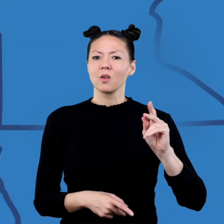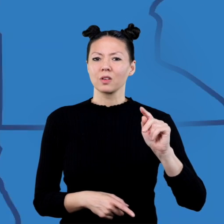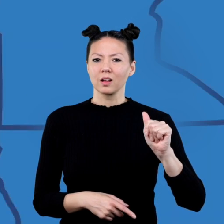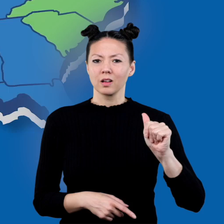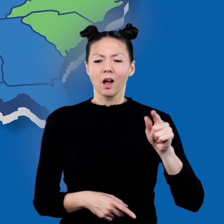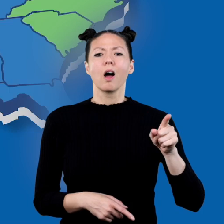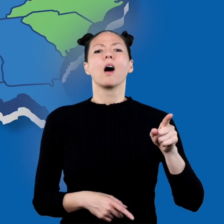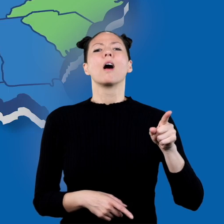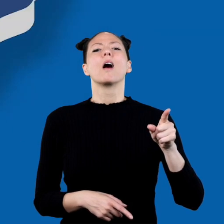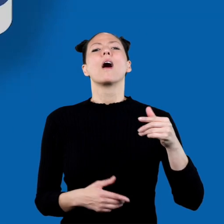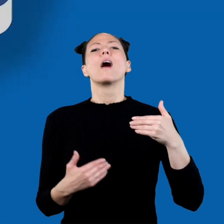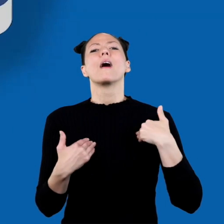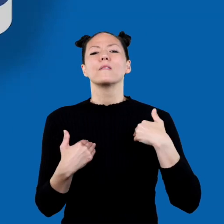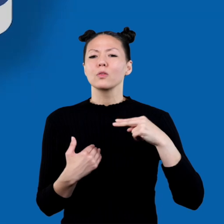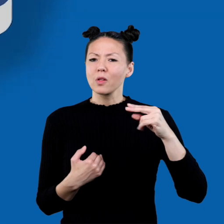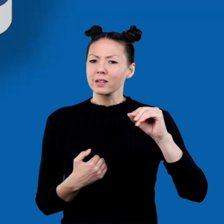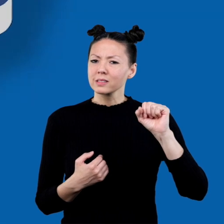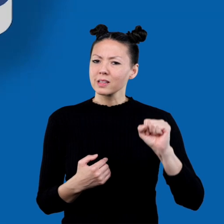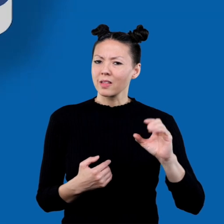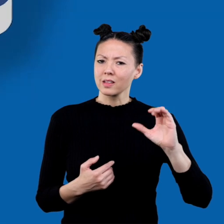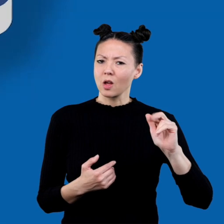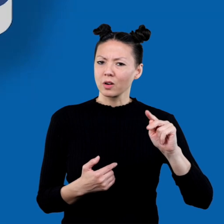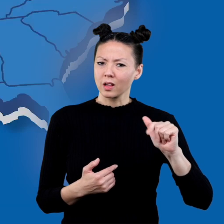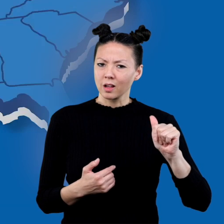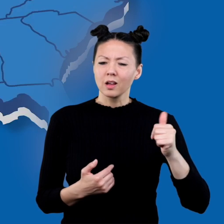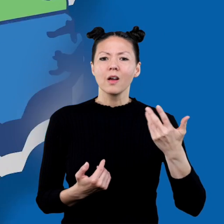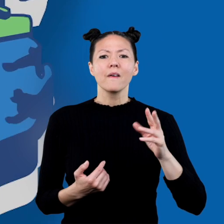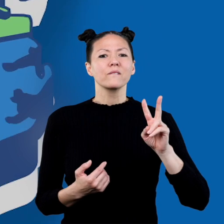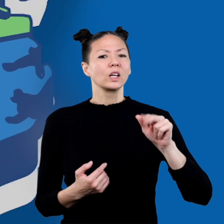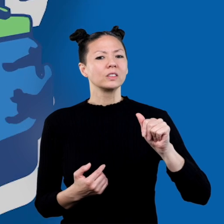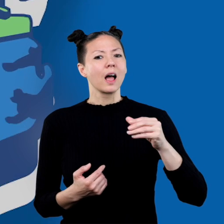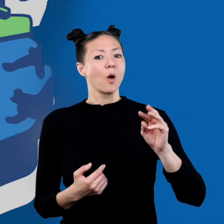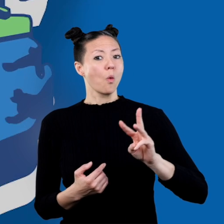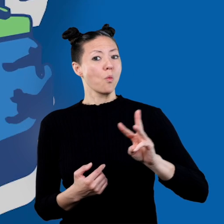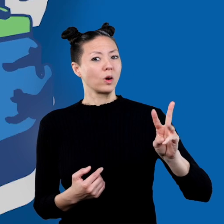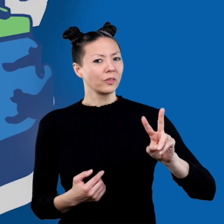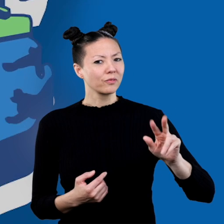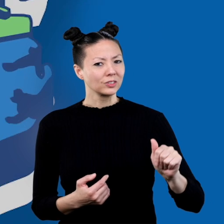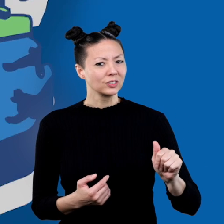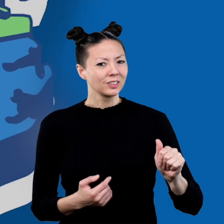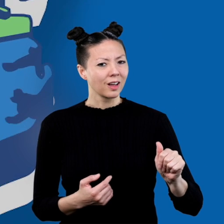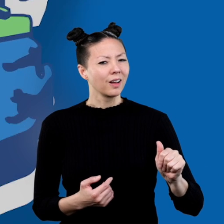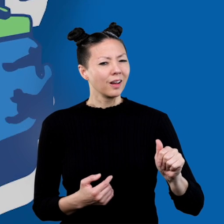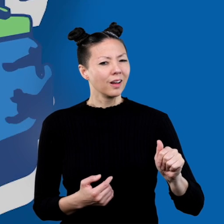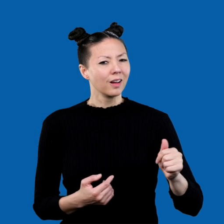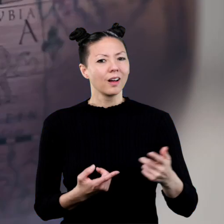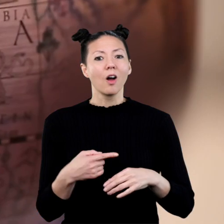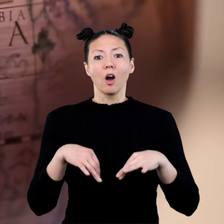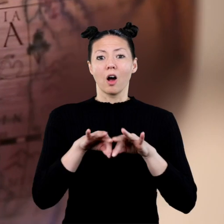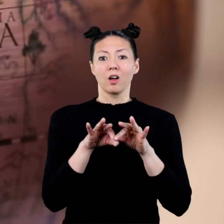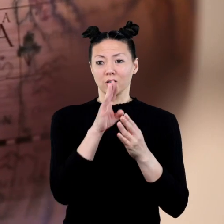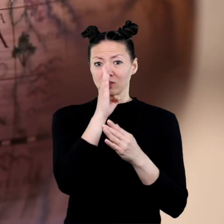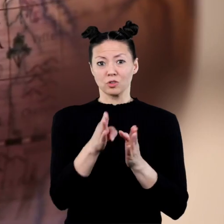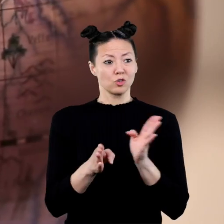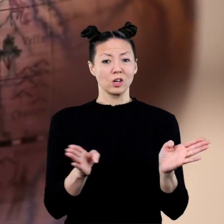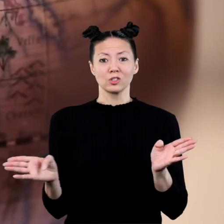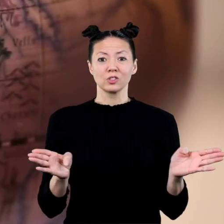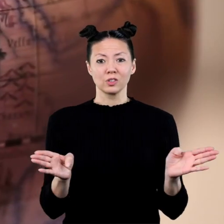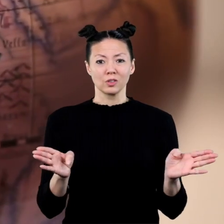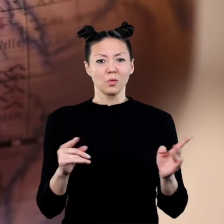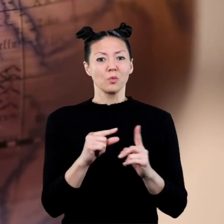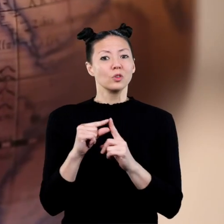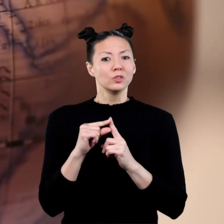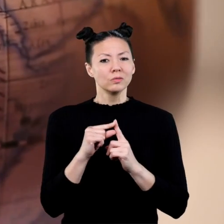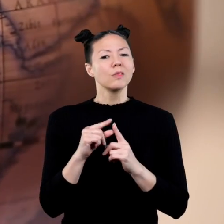Dakota or north and south Carolina and Virginia and west Virginia. The cardinal direction